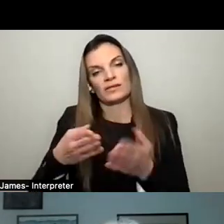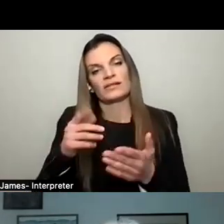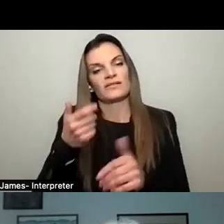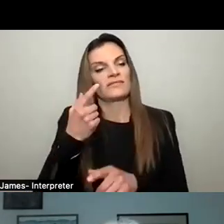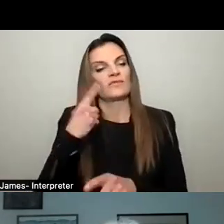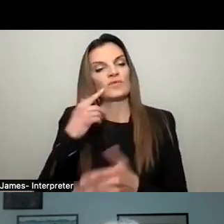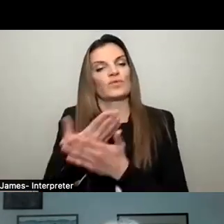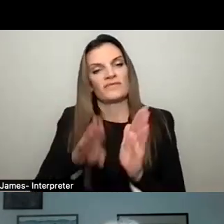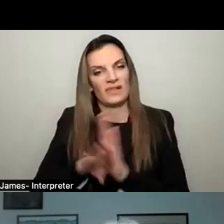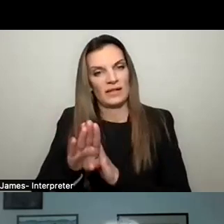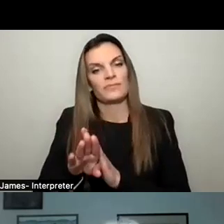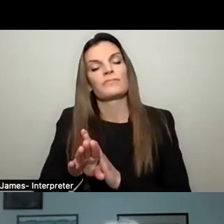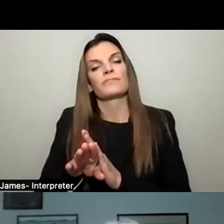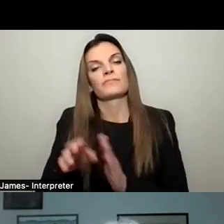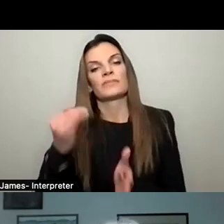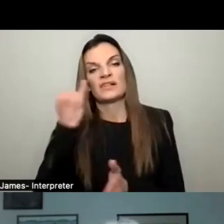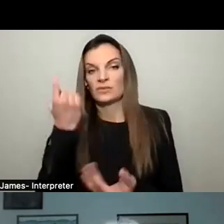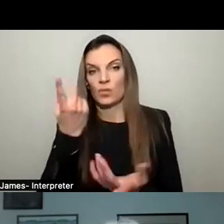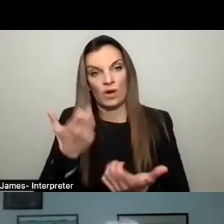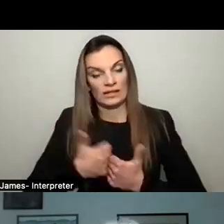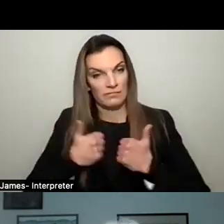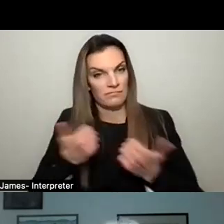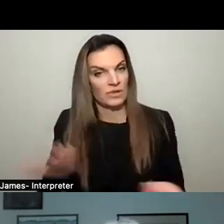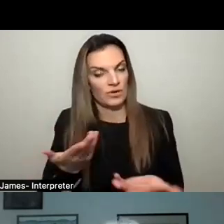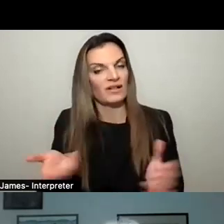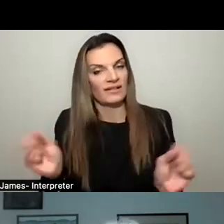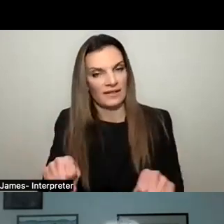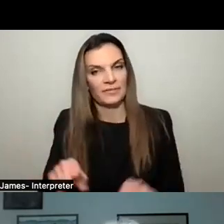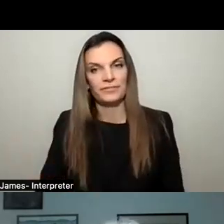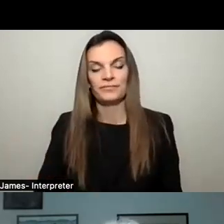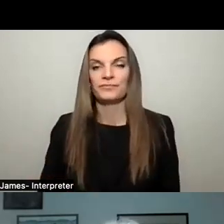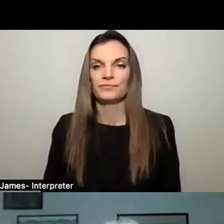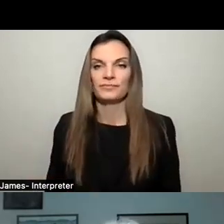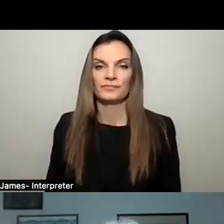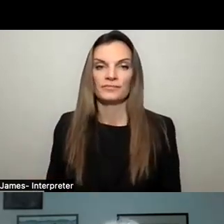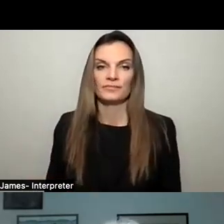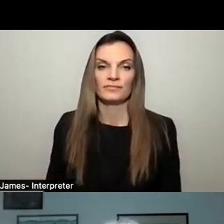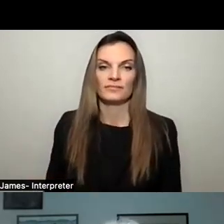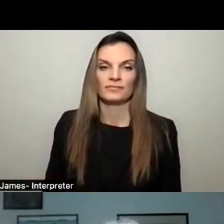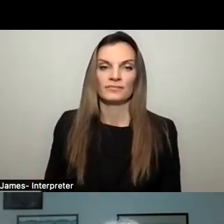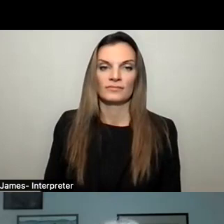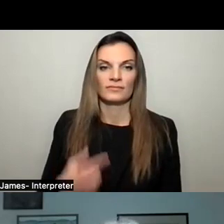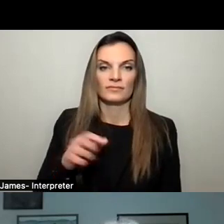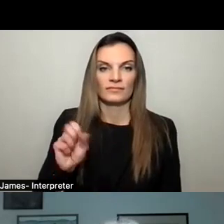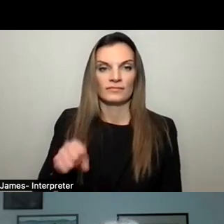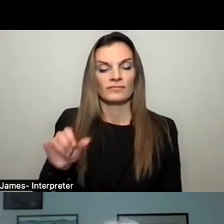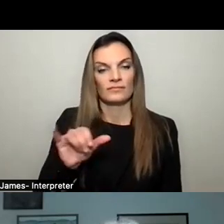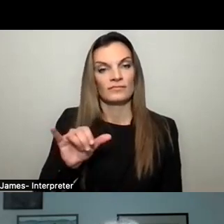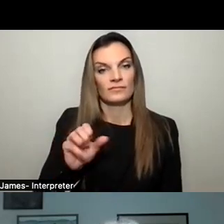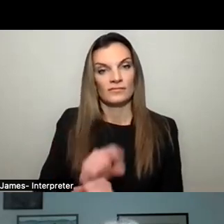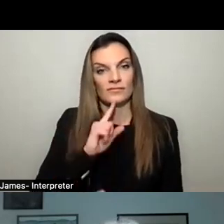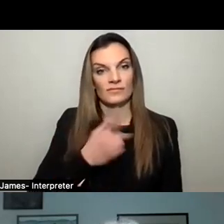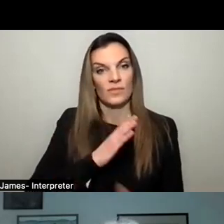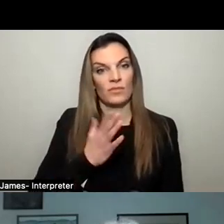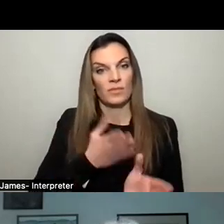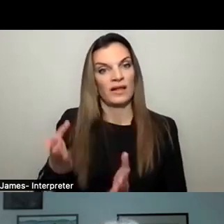in to make sure everyone can, if they want to stay in our village, has a way of doing so. We can also make sure that our comp plan outlines a lot of